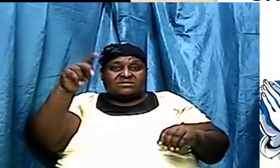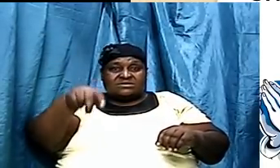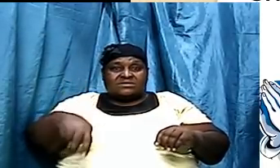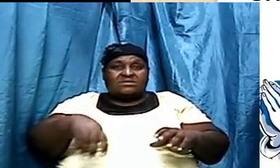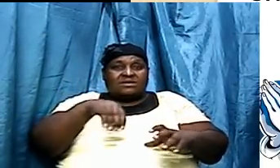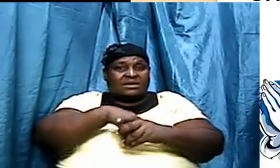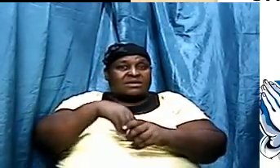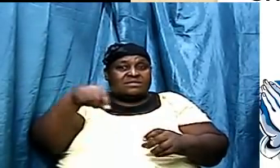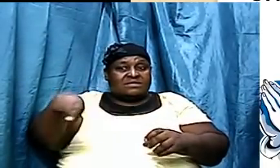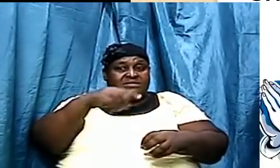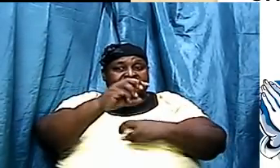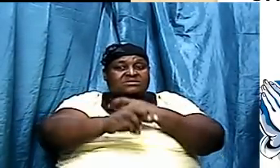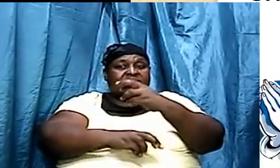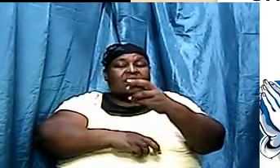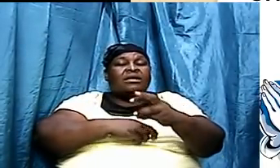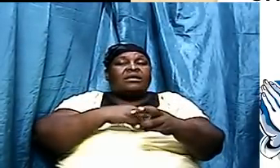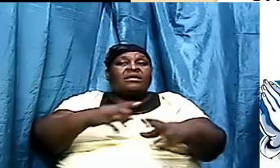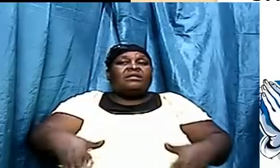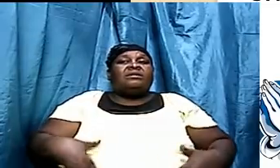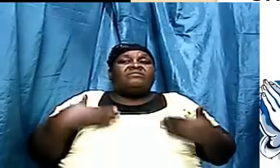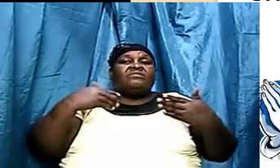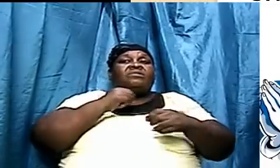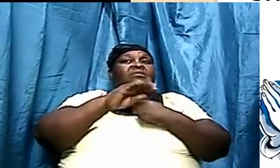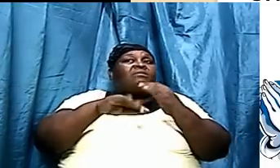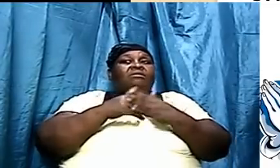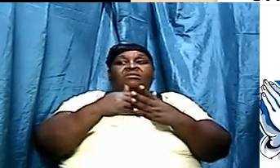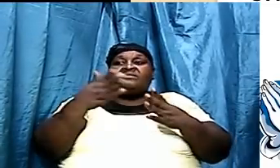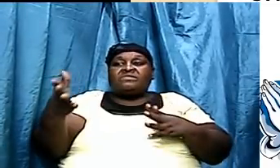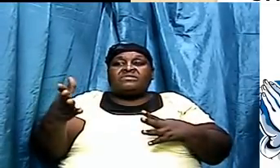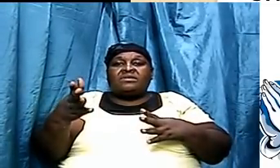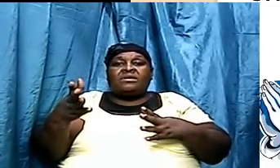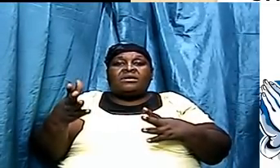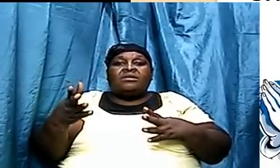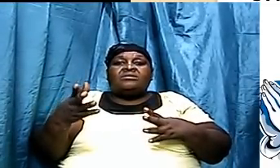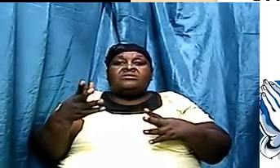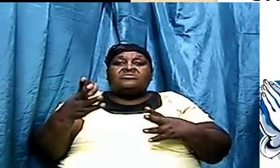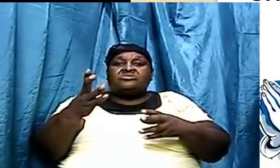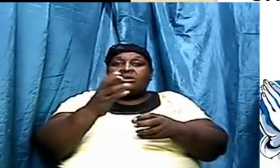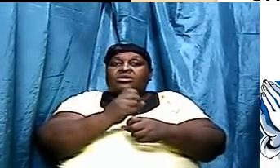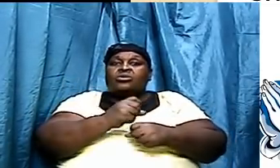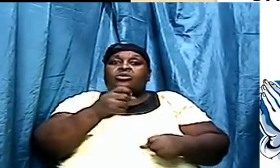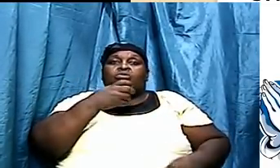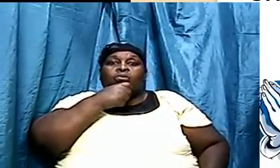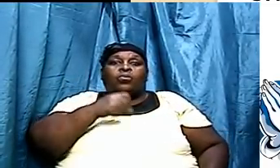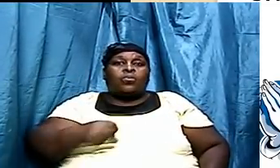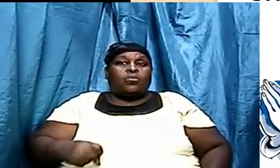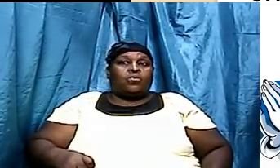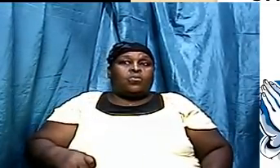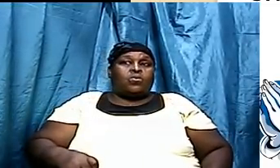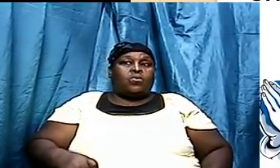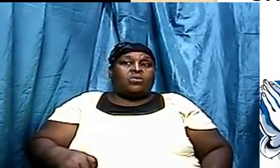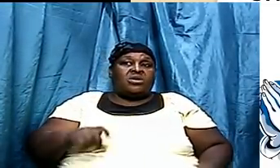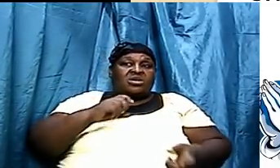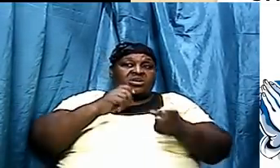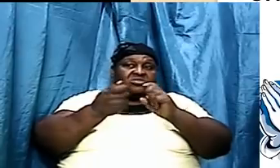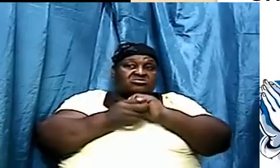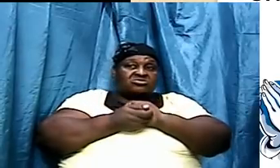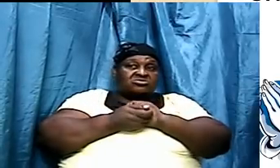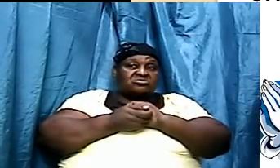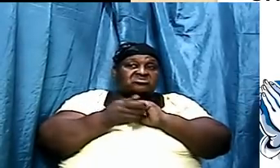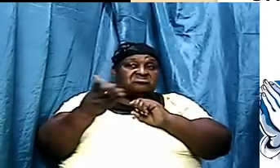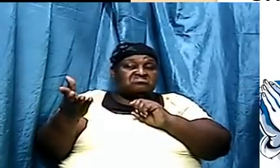all of them shall walk like a garment as a vexer shall know change them and they shall be changed